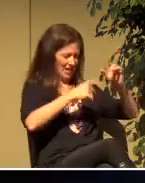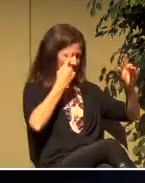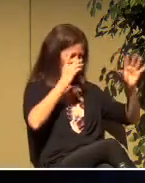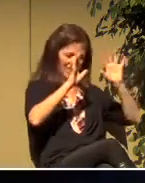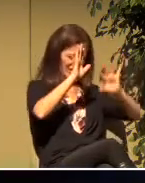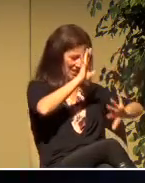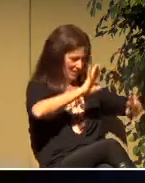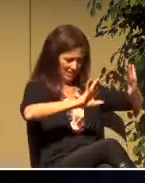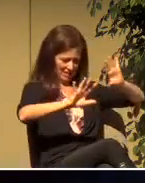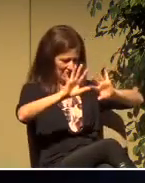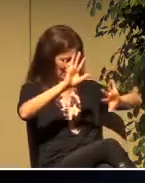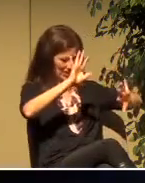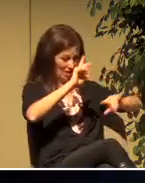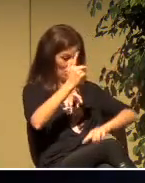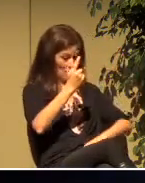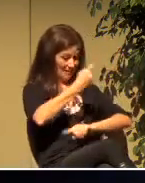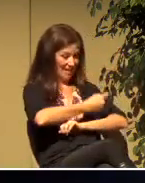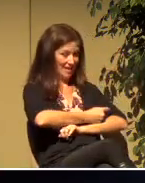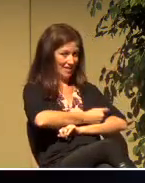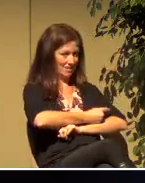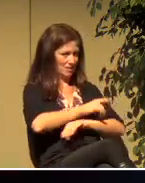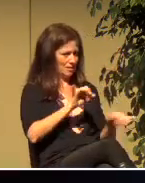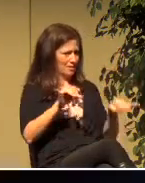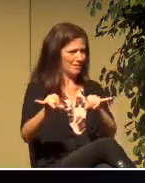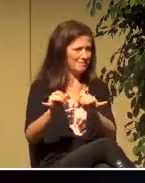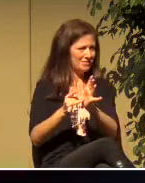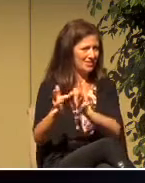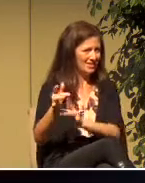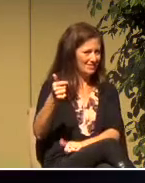Jesus Christ himself. Resurrection.